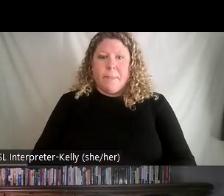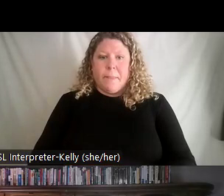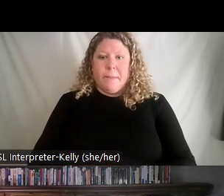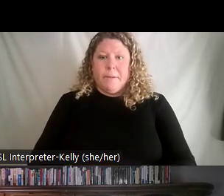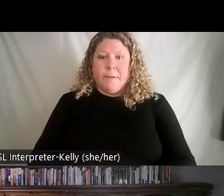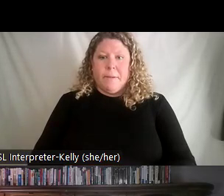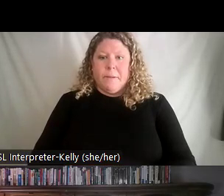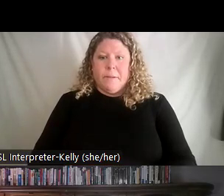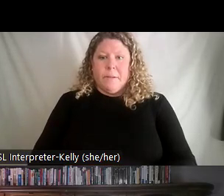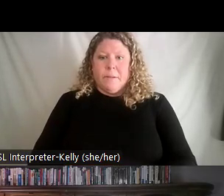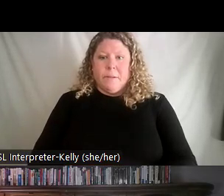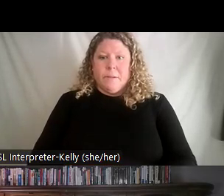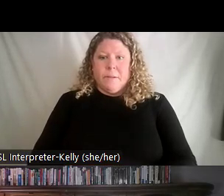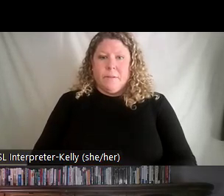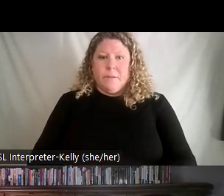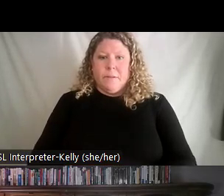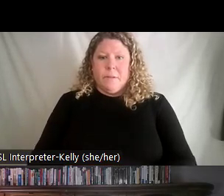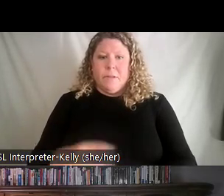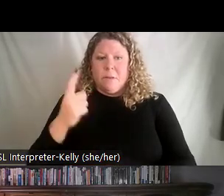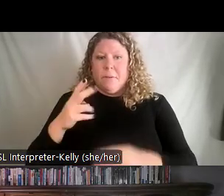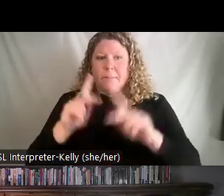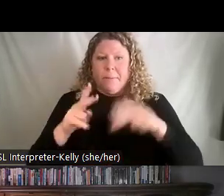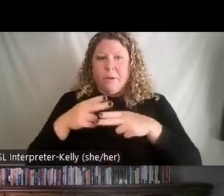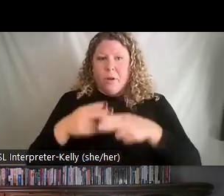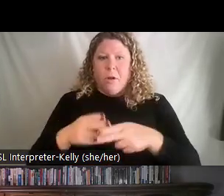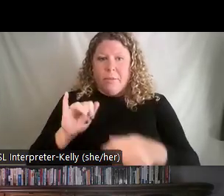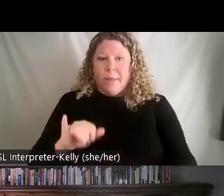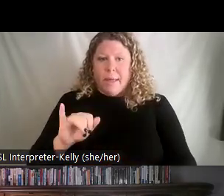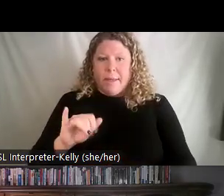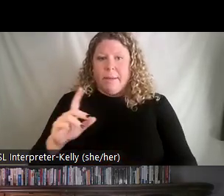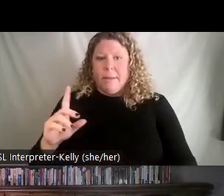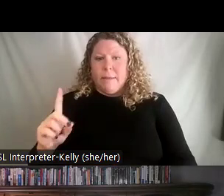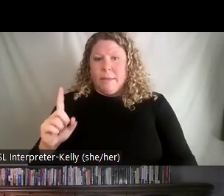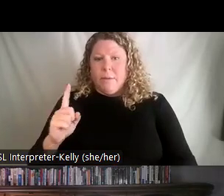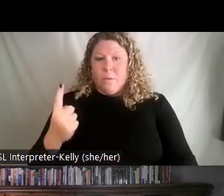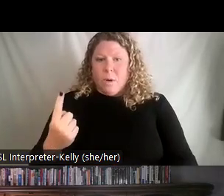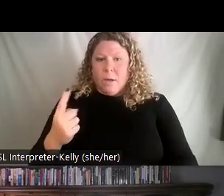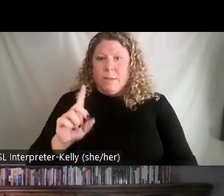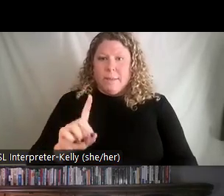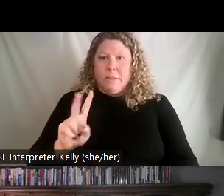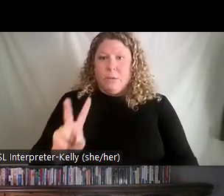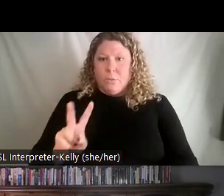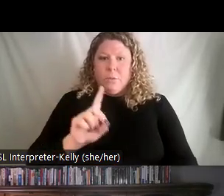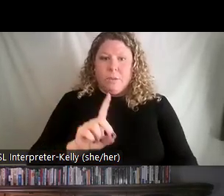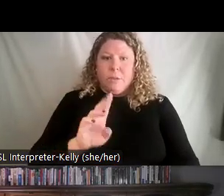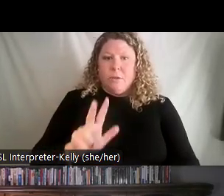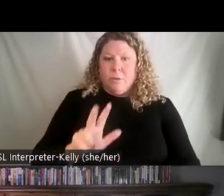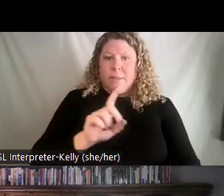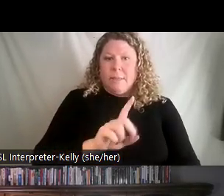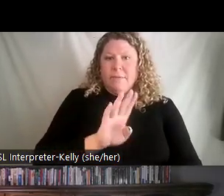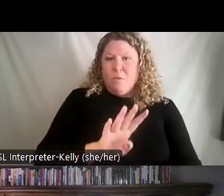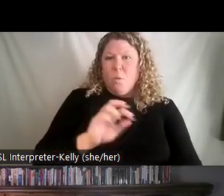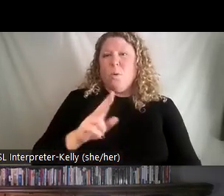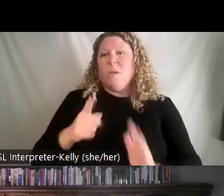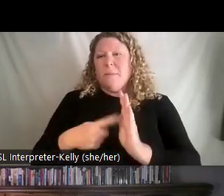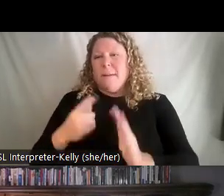sometimes known as R1, R2, R3, R4 or D1, D2, D3, D4 depending on which model that you're looking at. But,